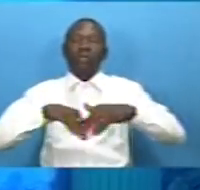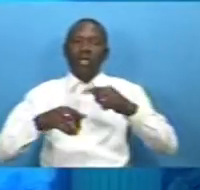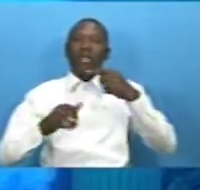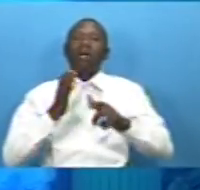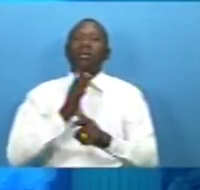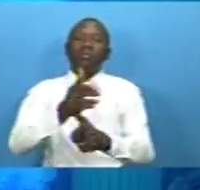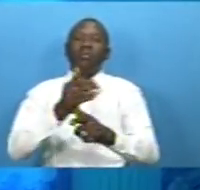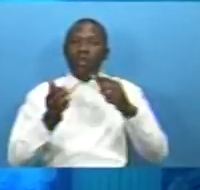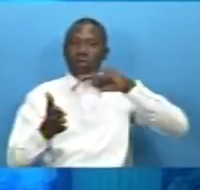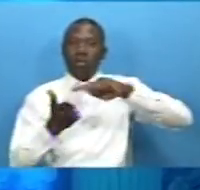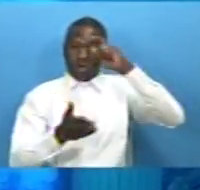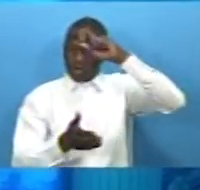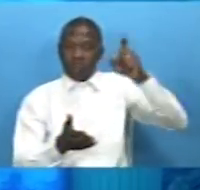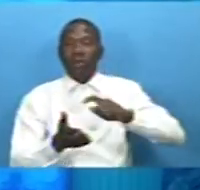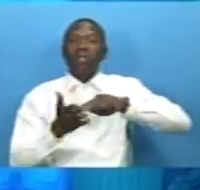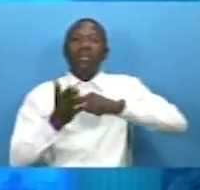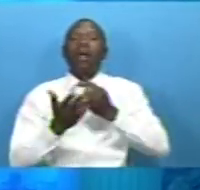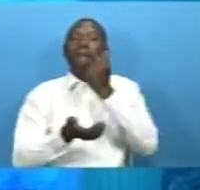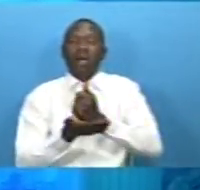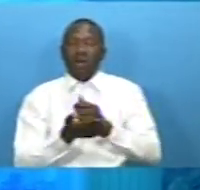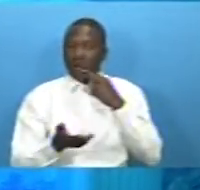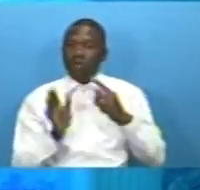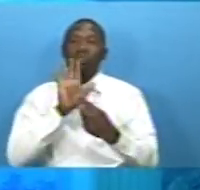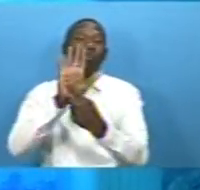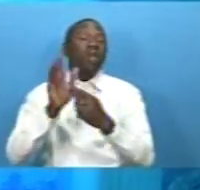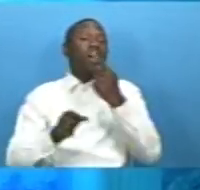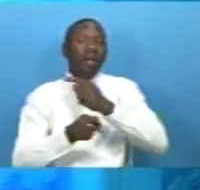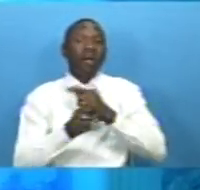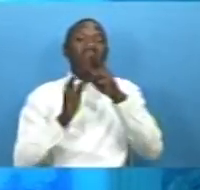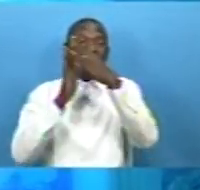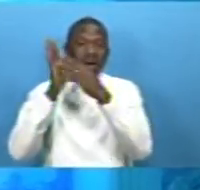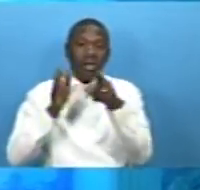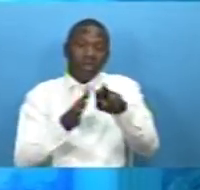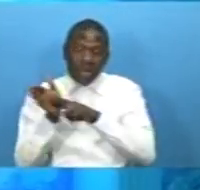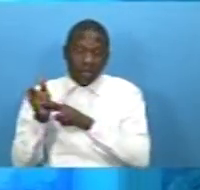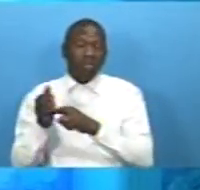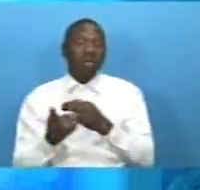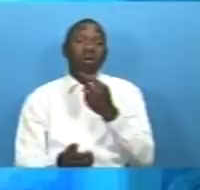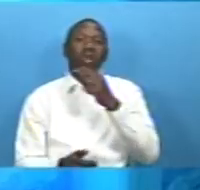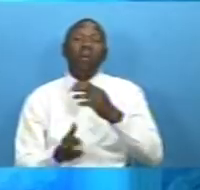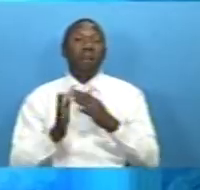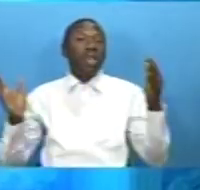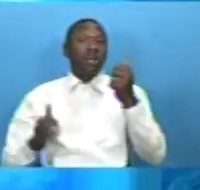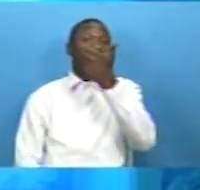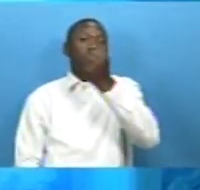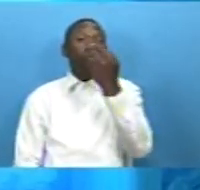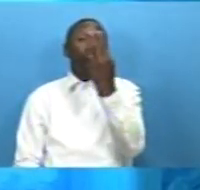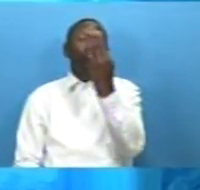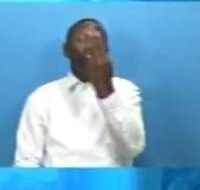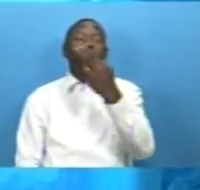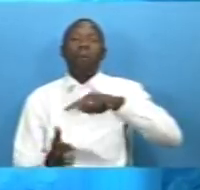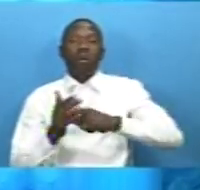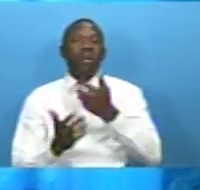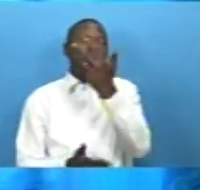central bank of the gambia has revealed that the gambia has registered a whopping 62.9 percent in remutances amounting to